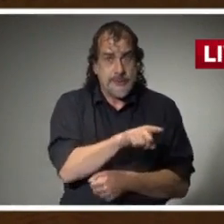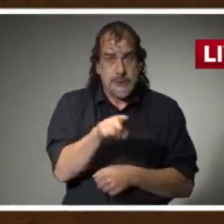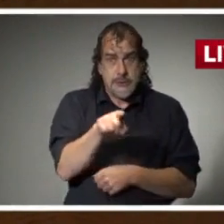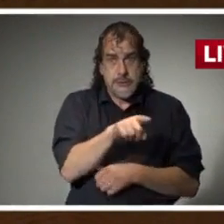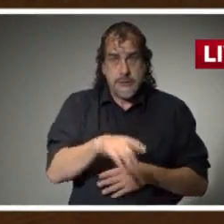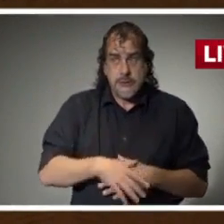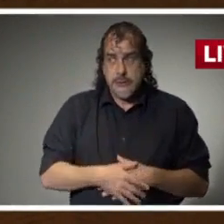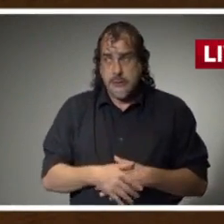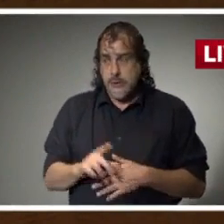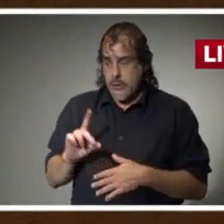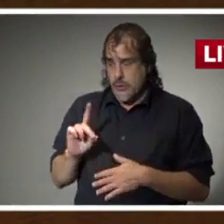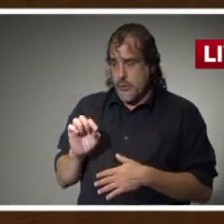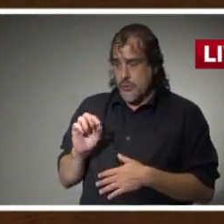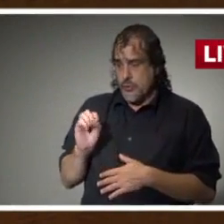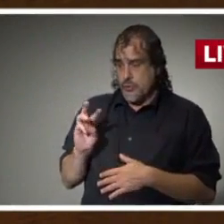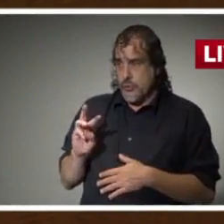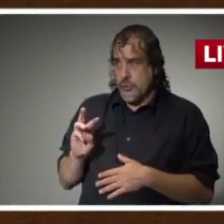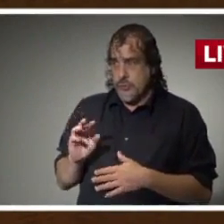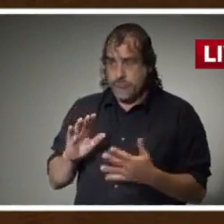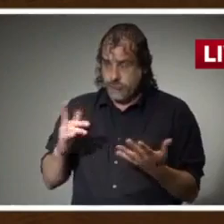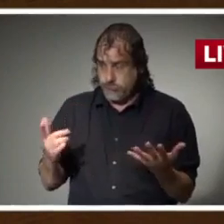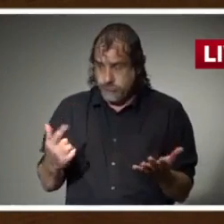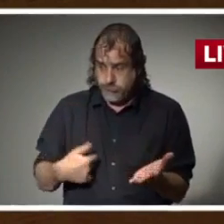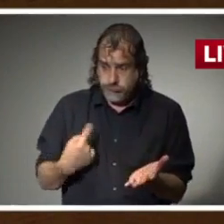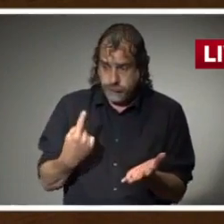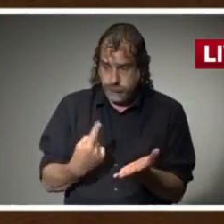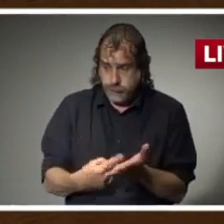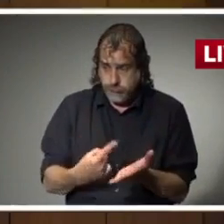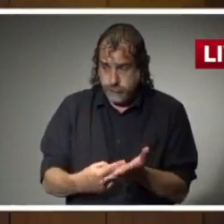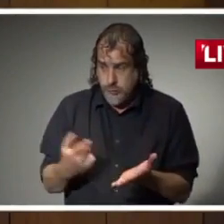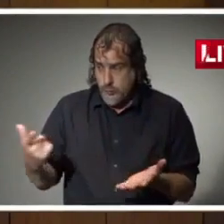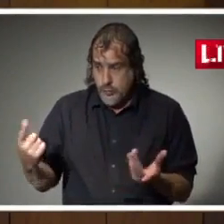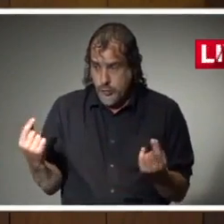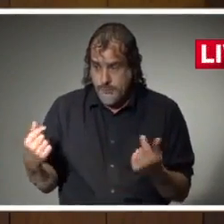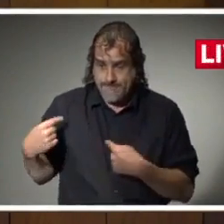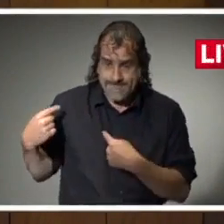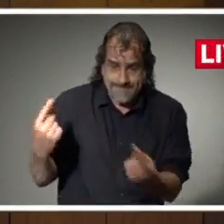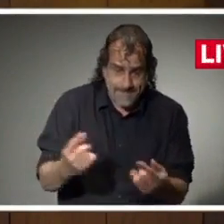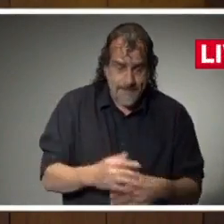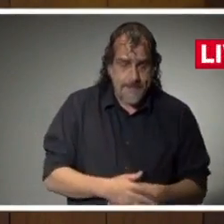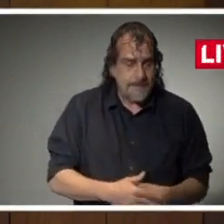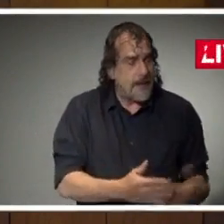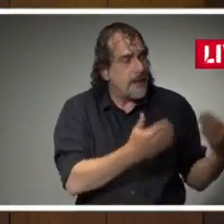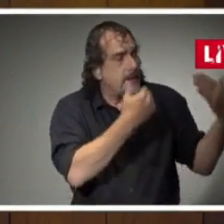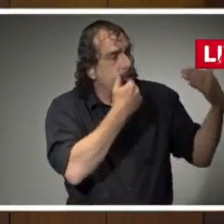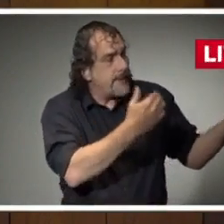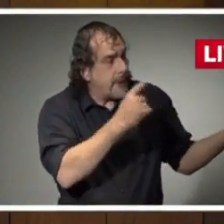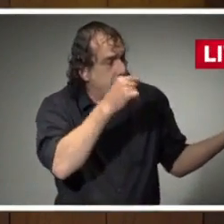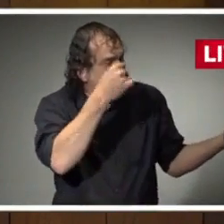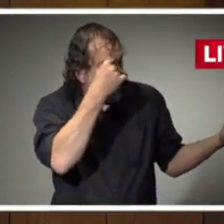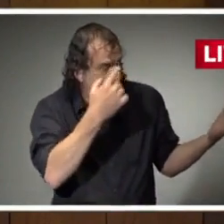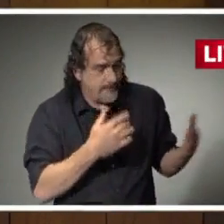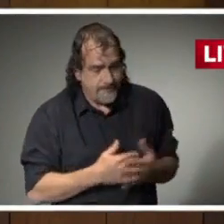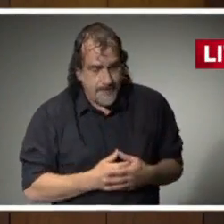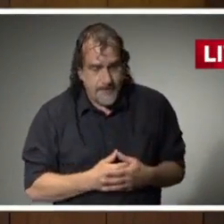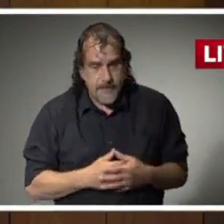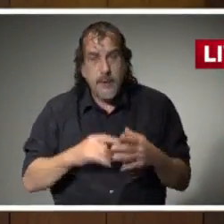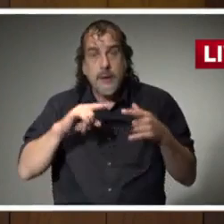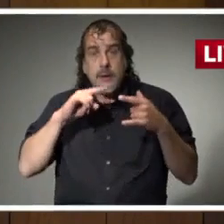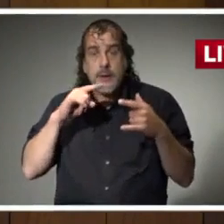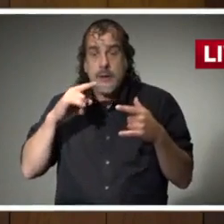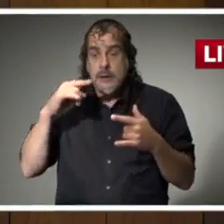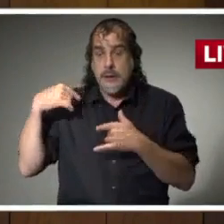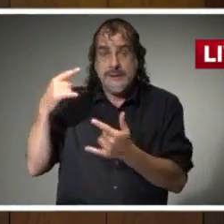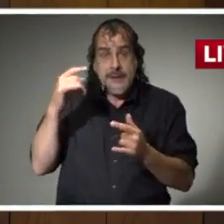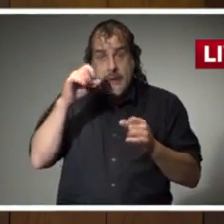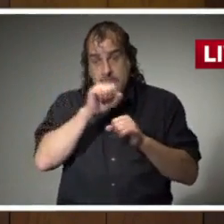Drew, would you please address that effort? Thank you, Governor Reeves. Since the outbreak